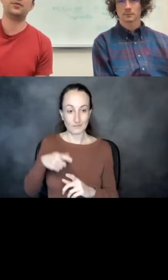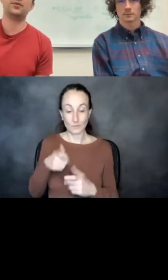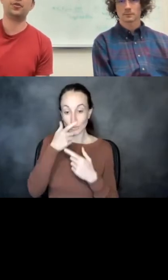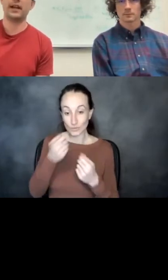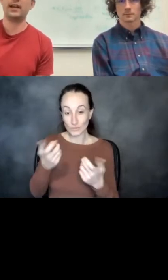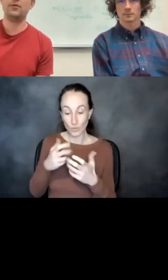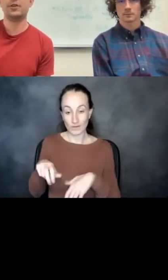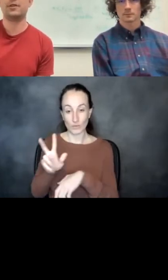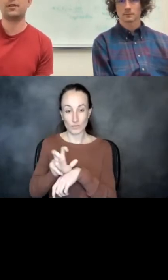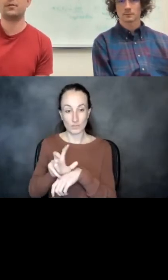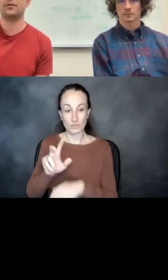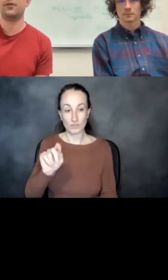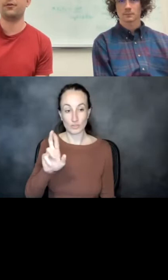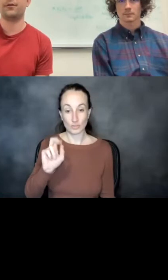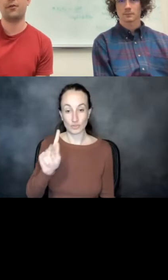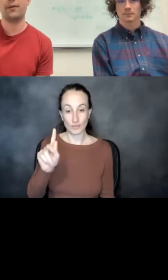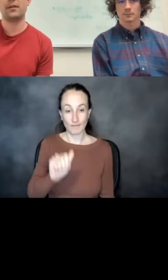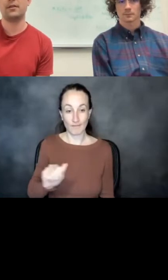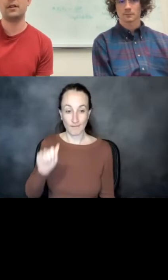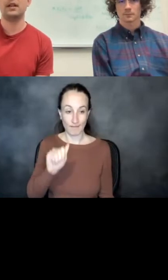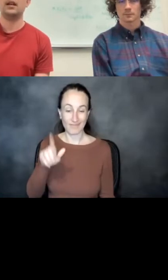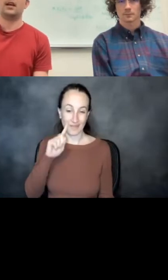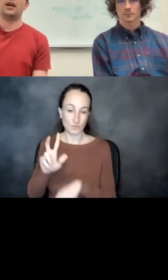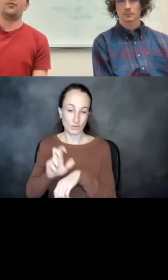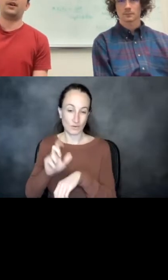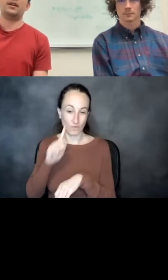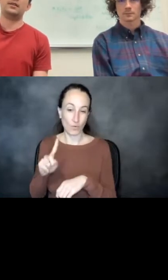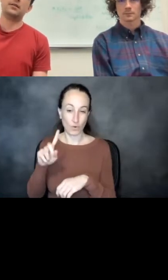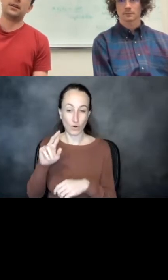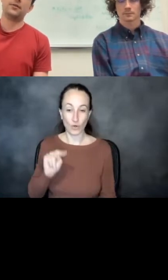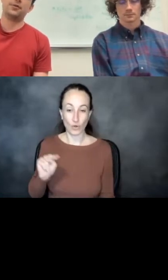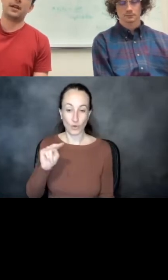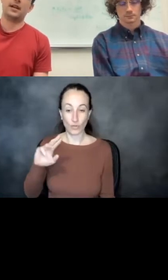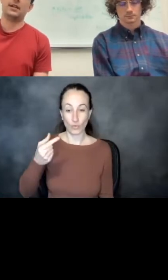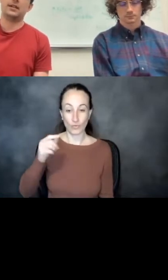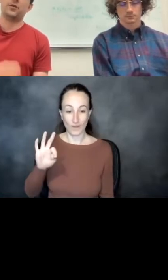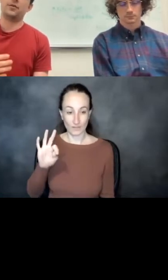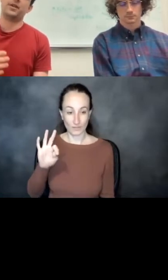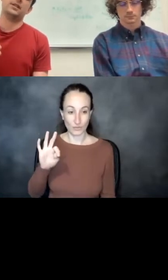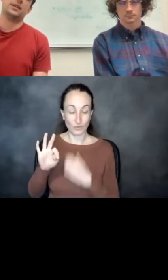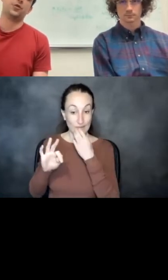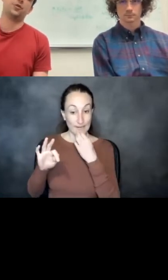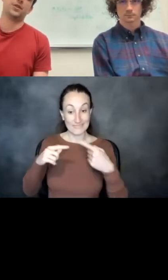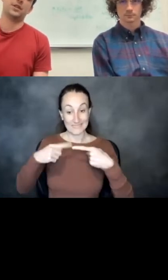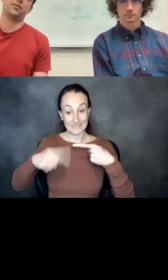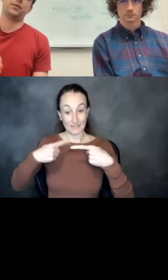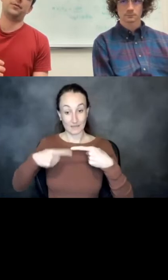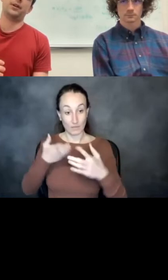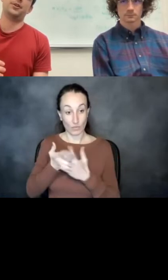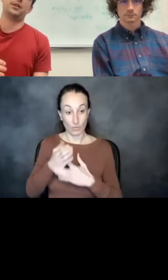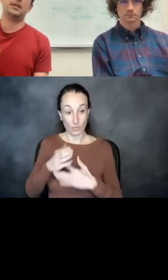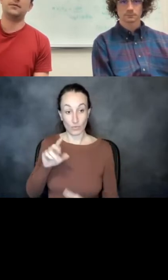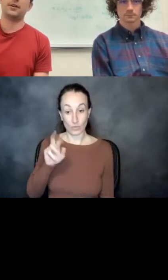receptor TRIC-A, which is the receptor for nerve growth factor. And signaling through TRIC-A is important because it controls the